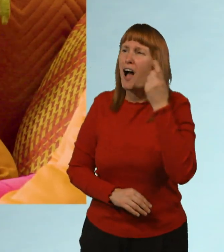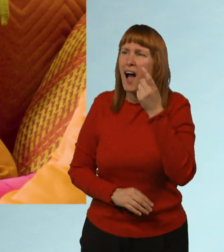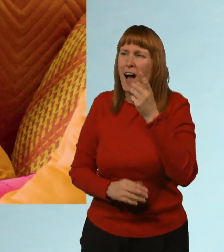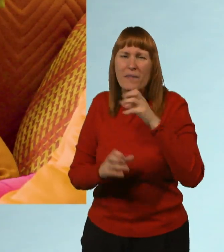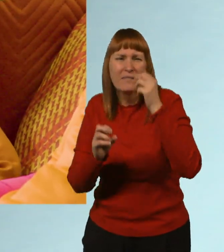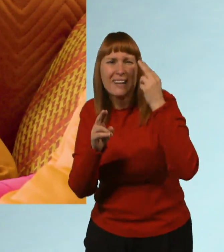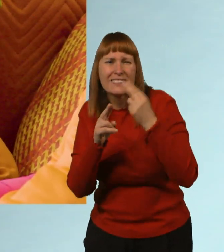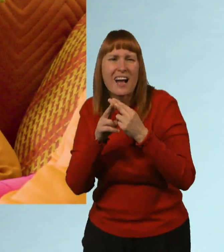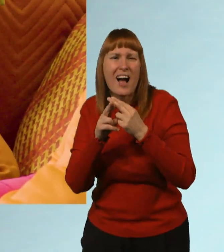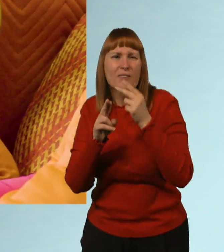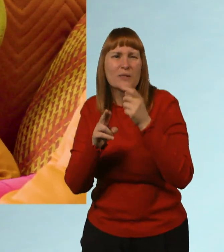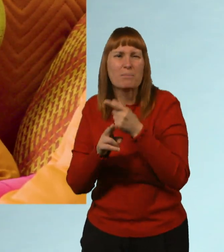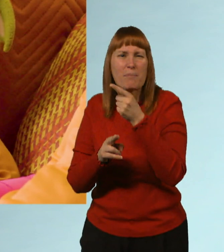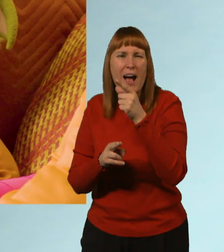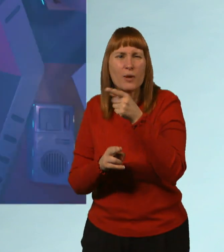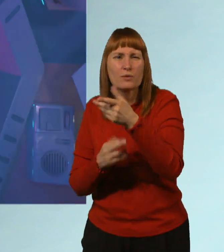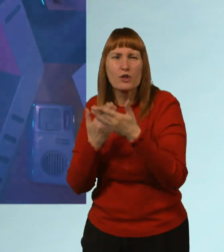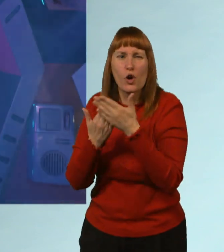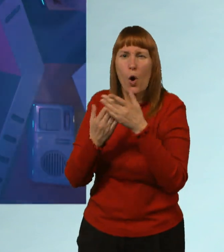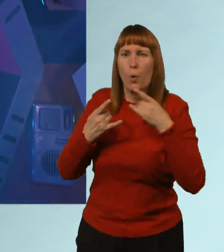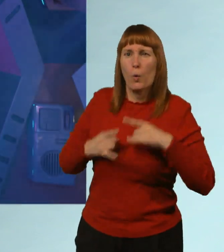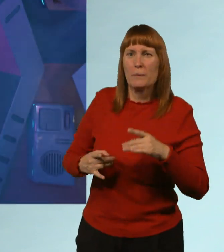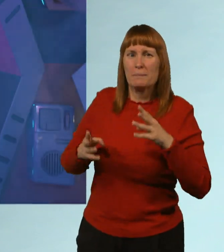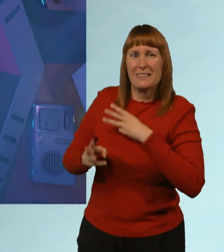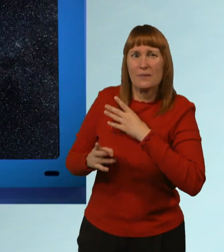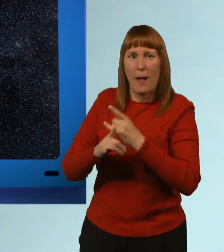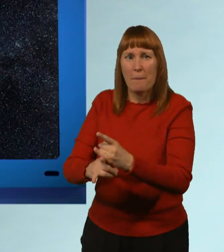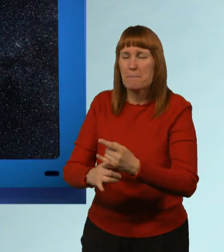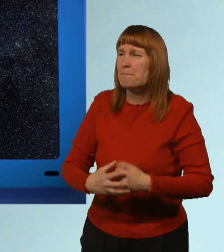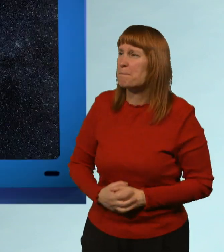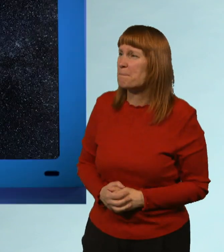some curious young humans, please. Certainly, Captain Zoo.